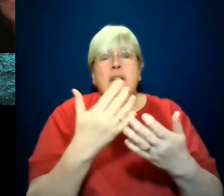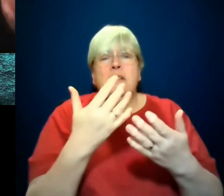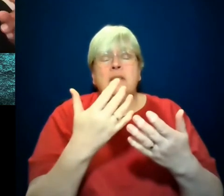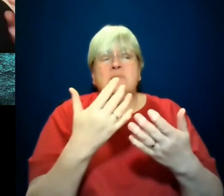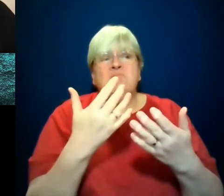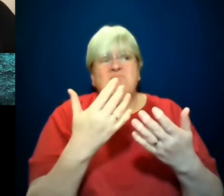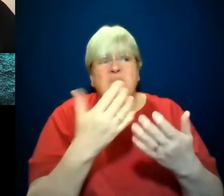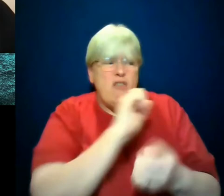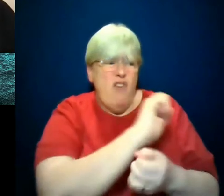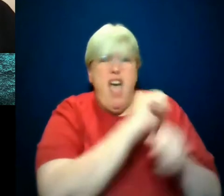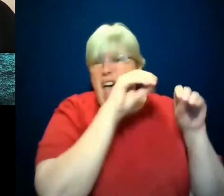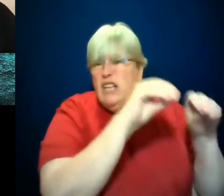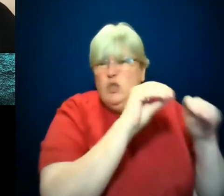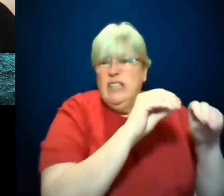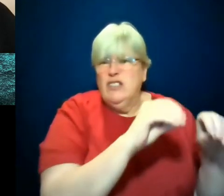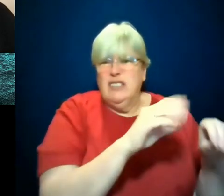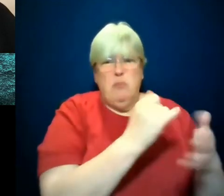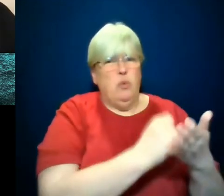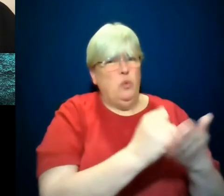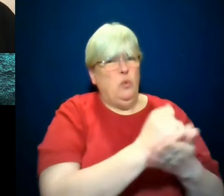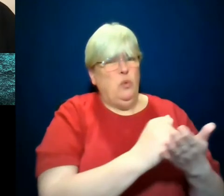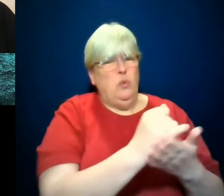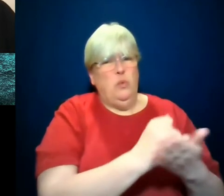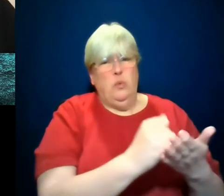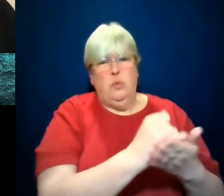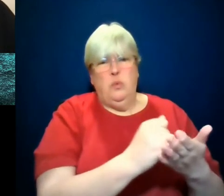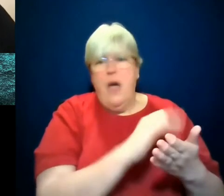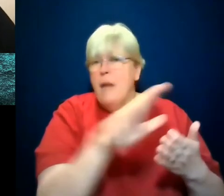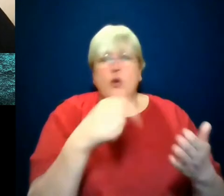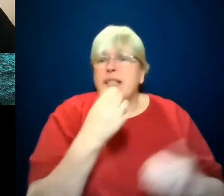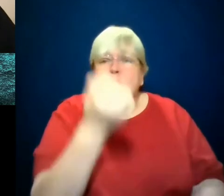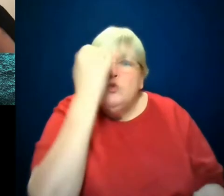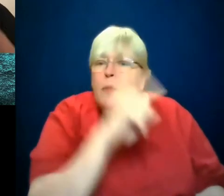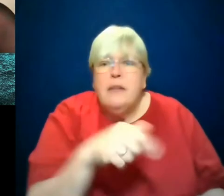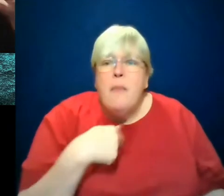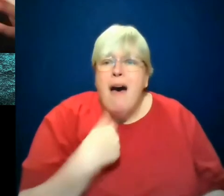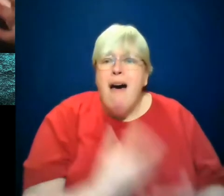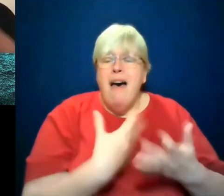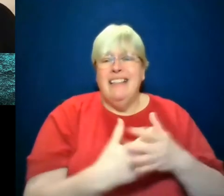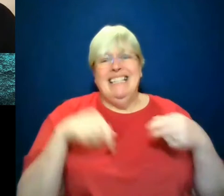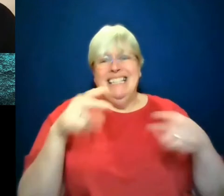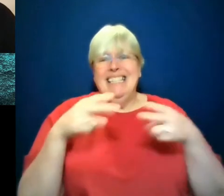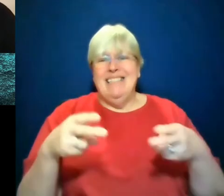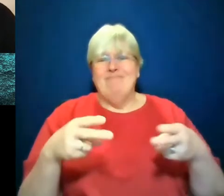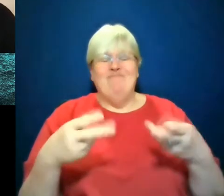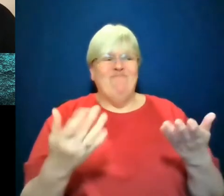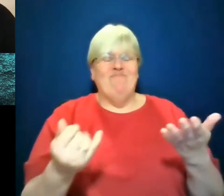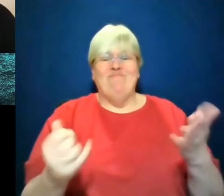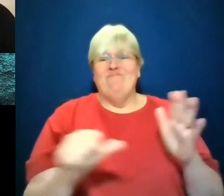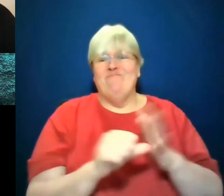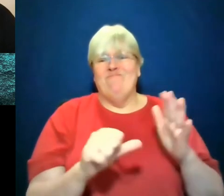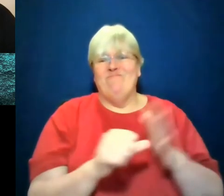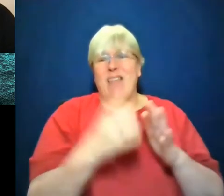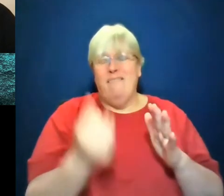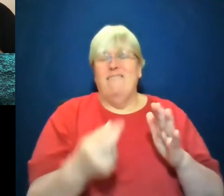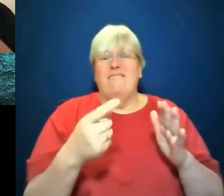I'm not saying they're stupid, I'm saying our education system is subpar. If they were educated better, they might have a way to look at more in terms